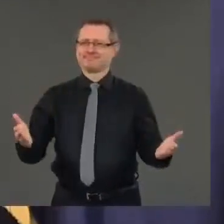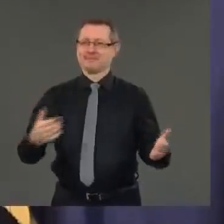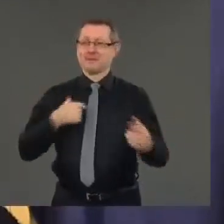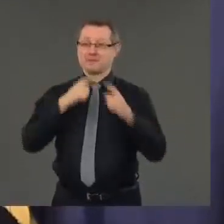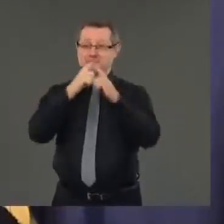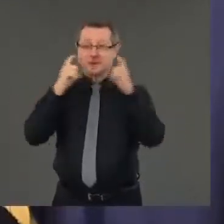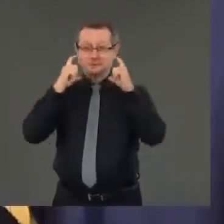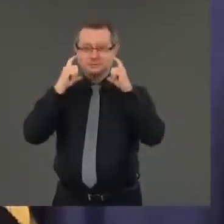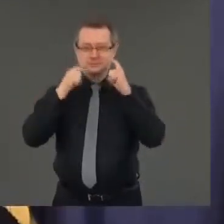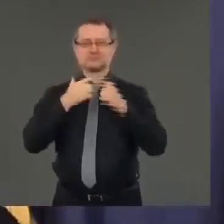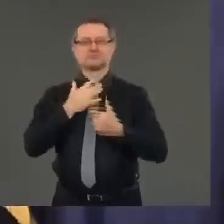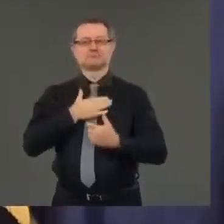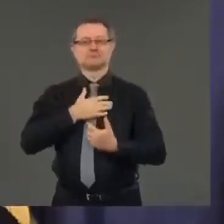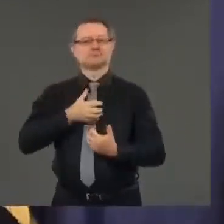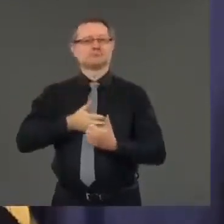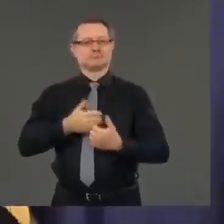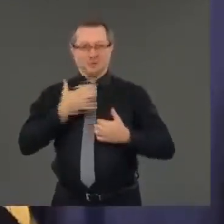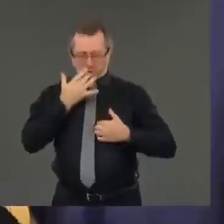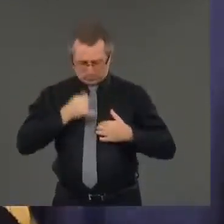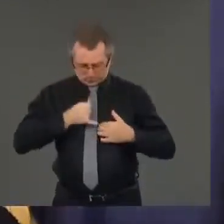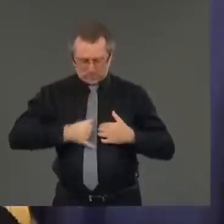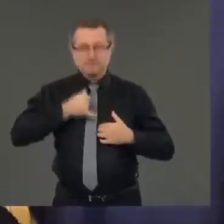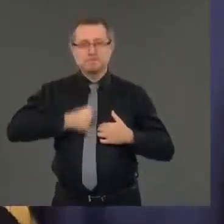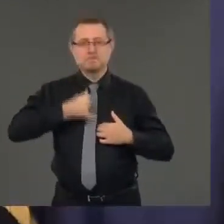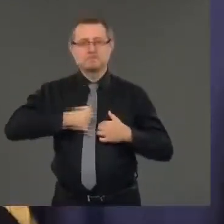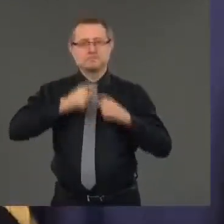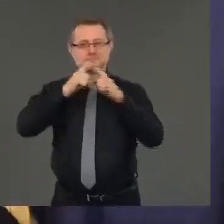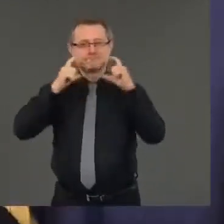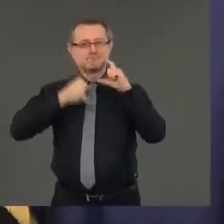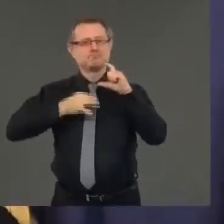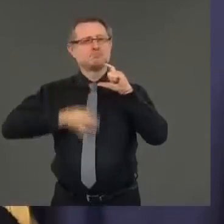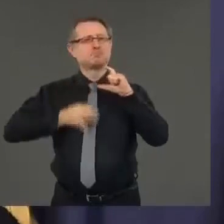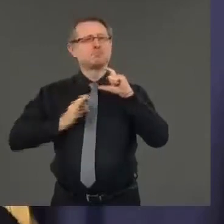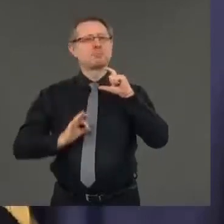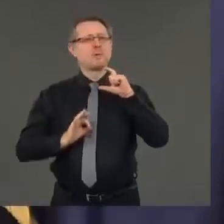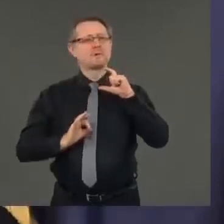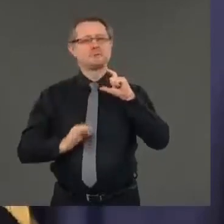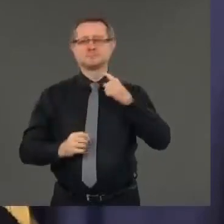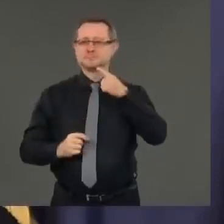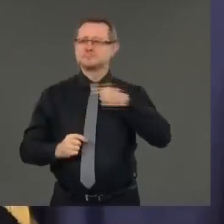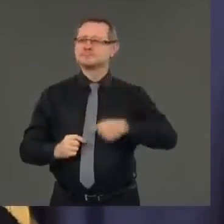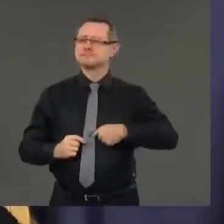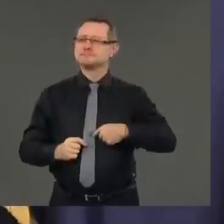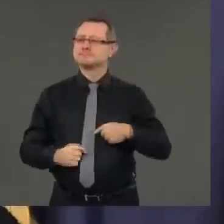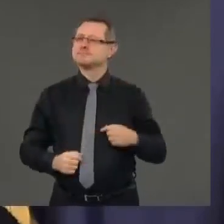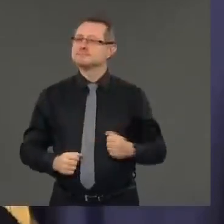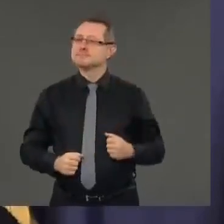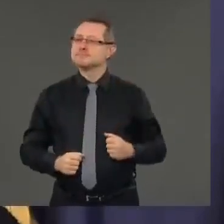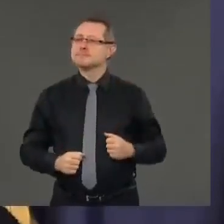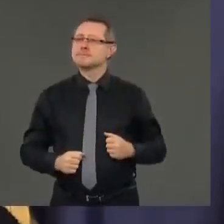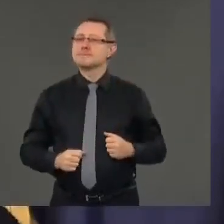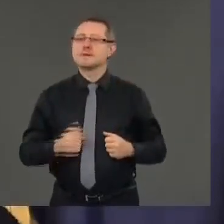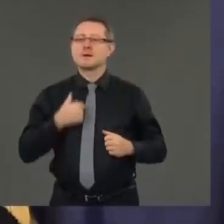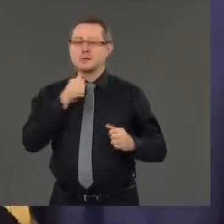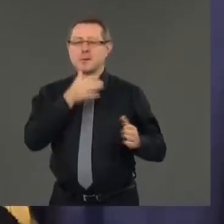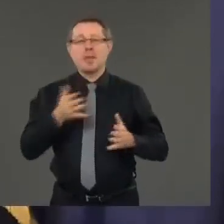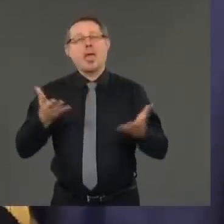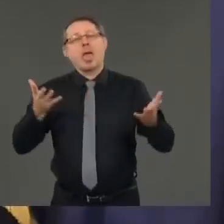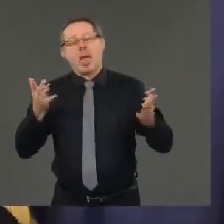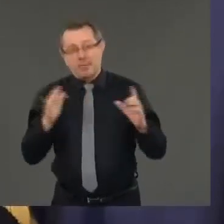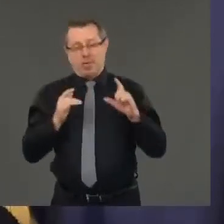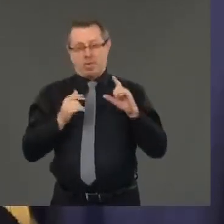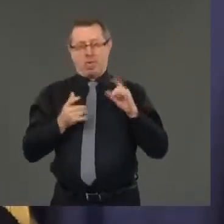always a good way to start today even if it is coincidental we have from my far right